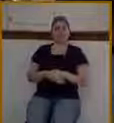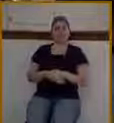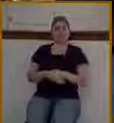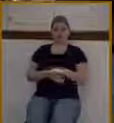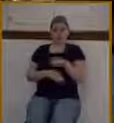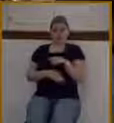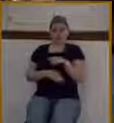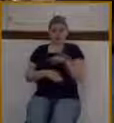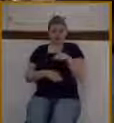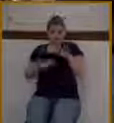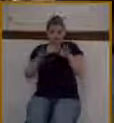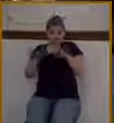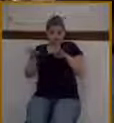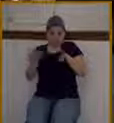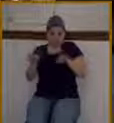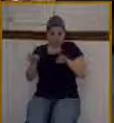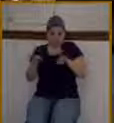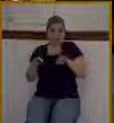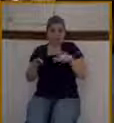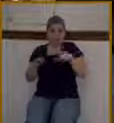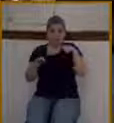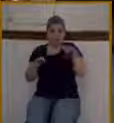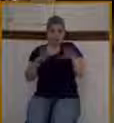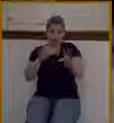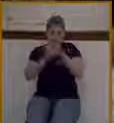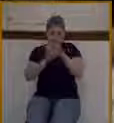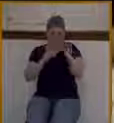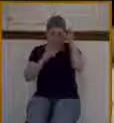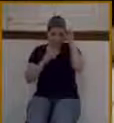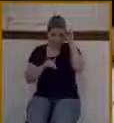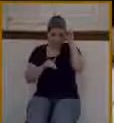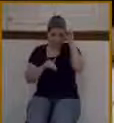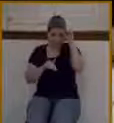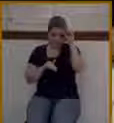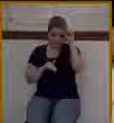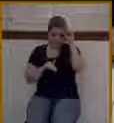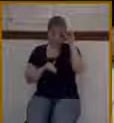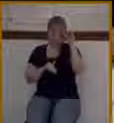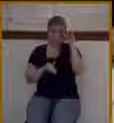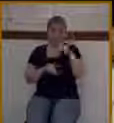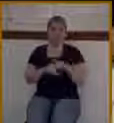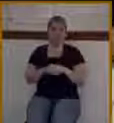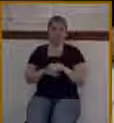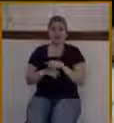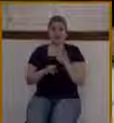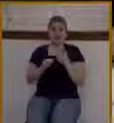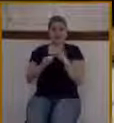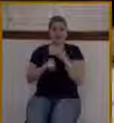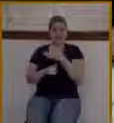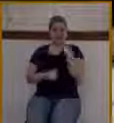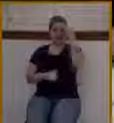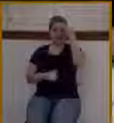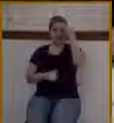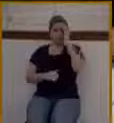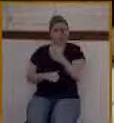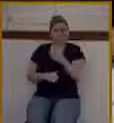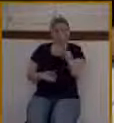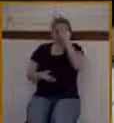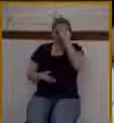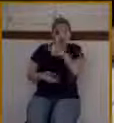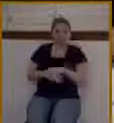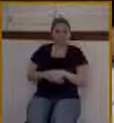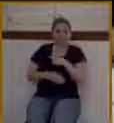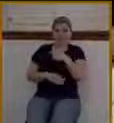where never a man rode on. How did Jesus know all that? How did he know that? Well, because he's God. He knows all things.